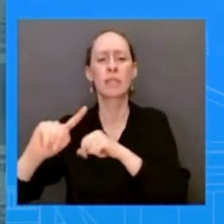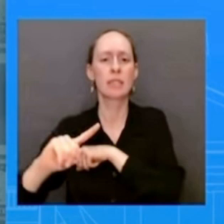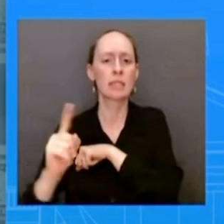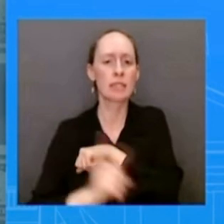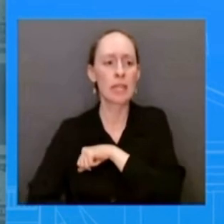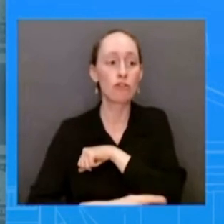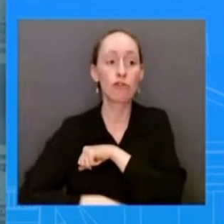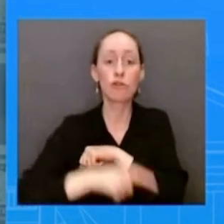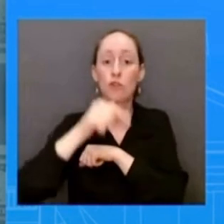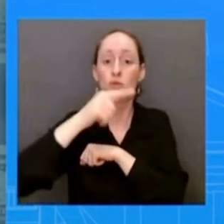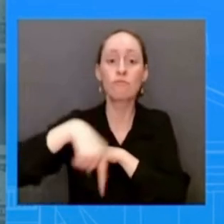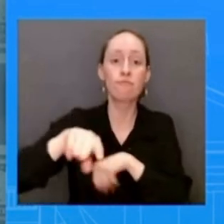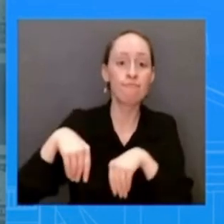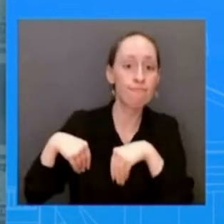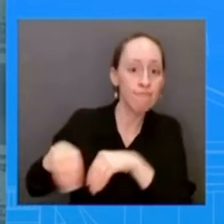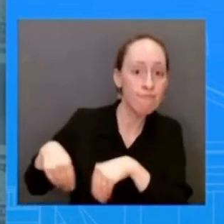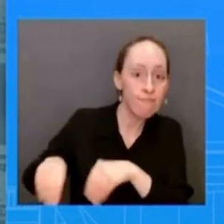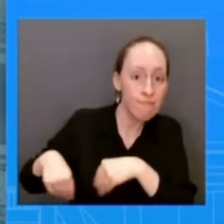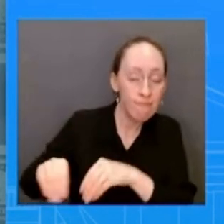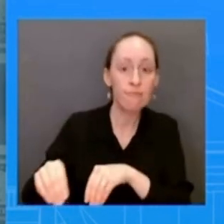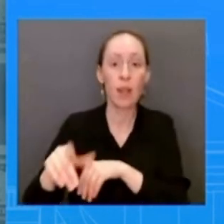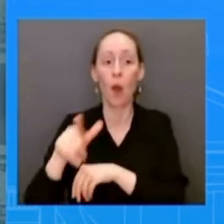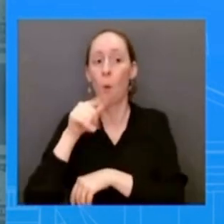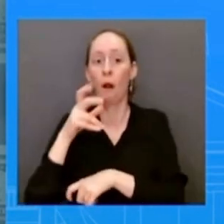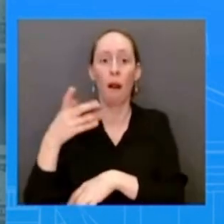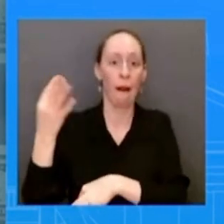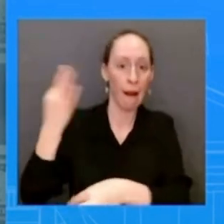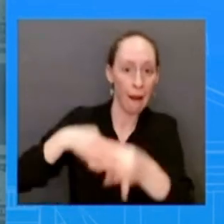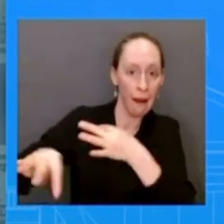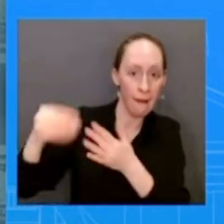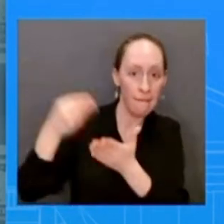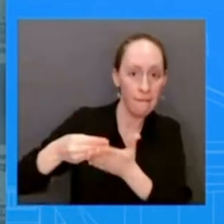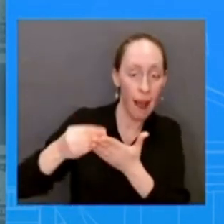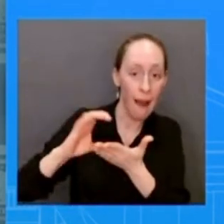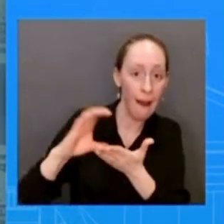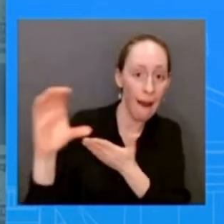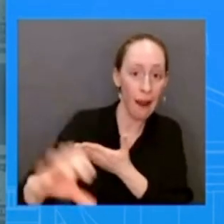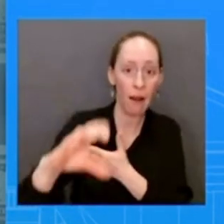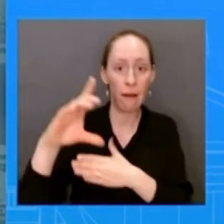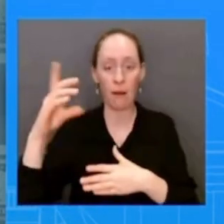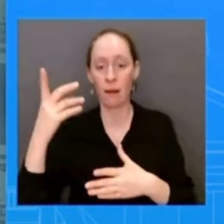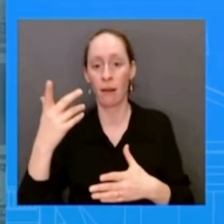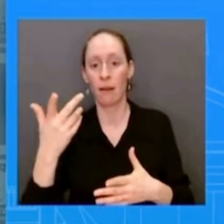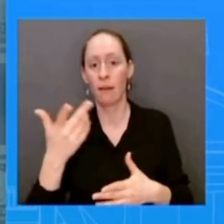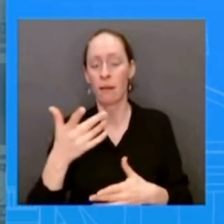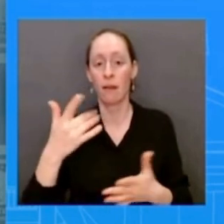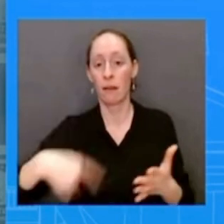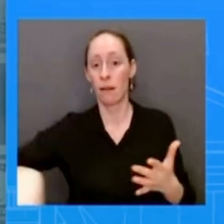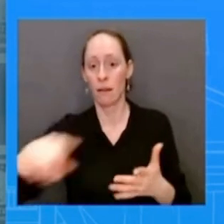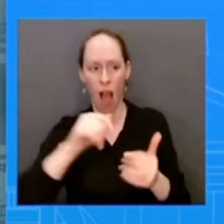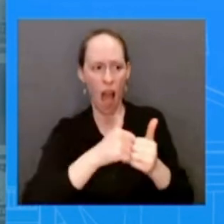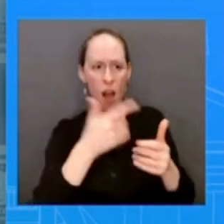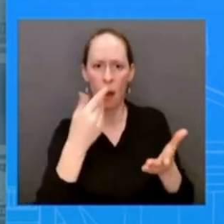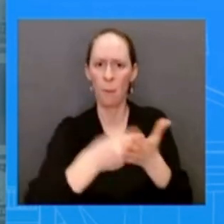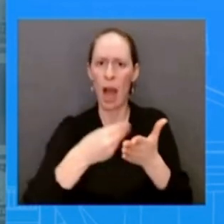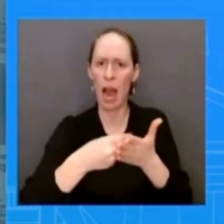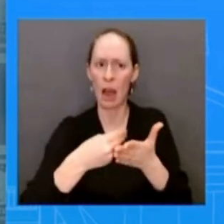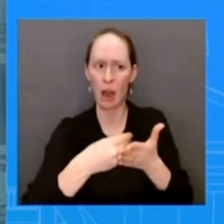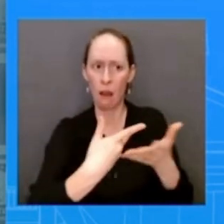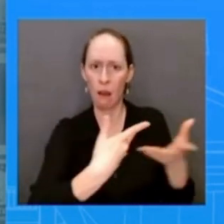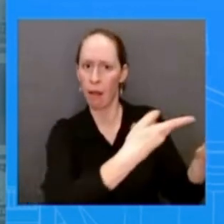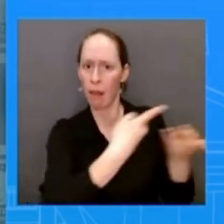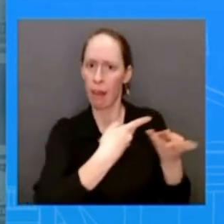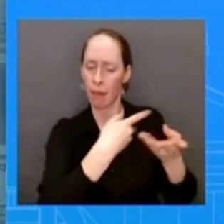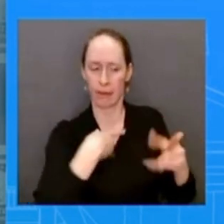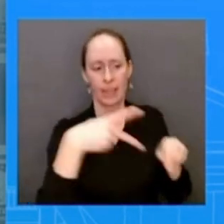chains throughout their flow to the u.s and we we're really expanded access to treatments like uh that are saving lives